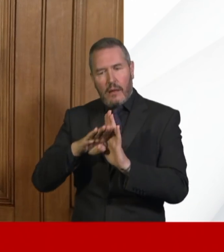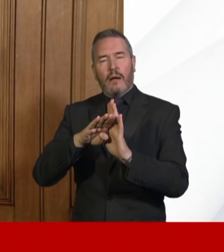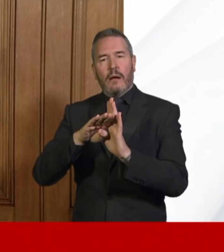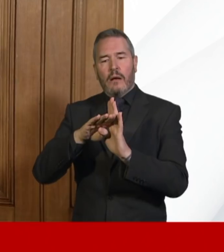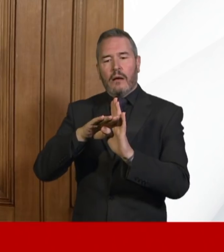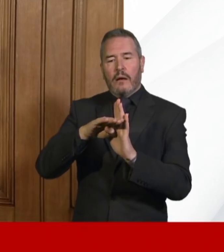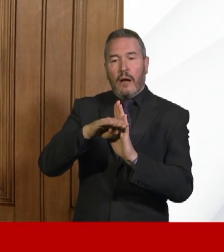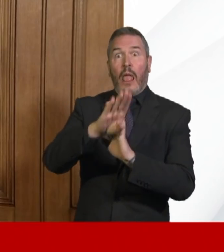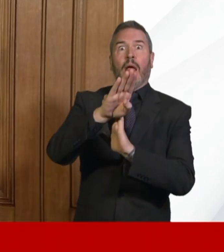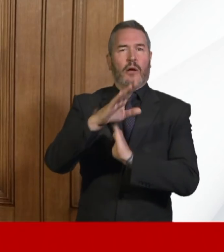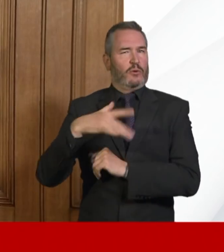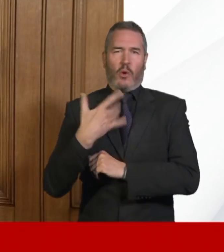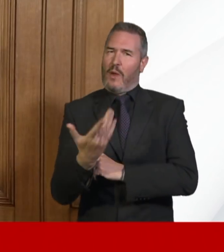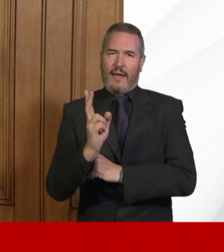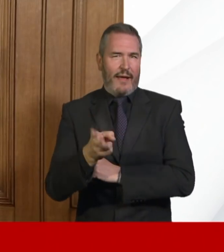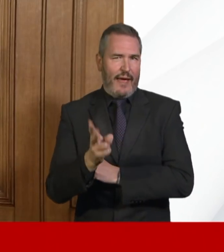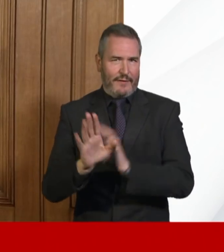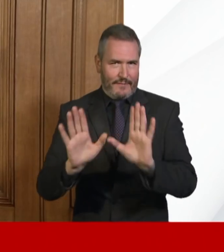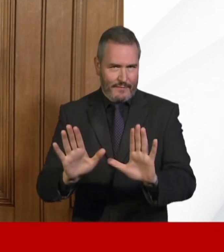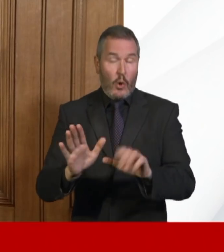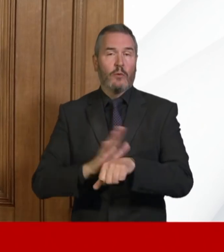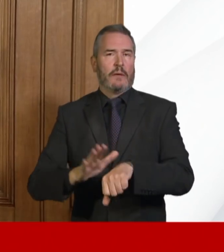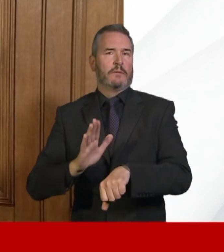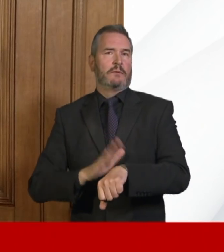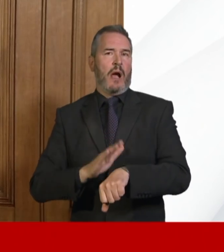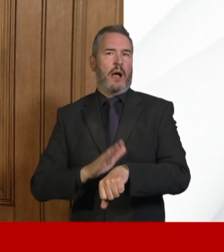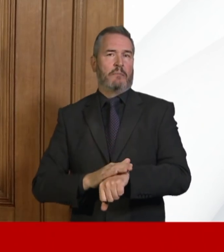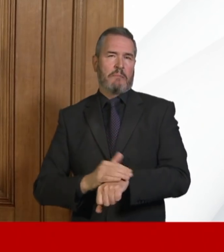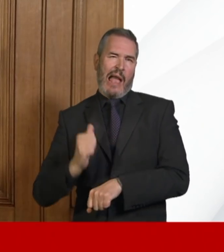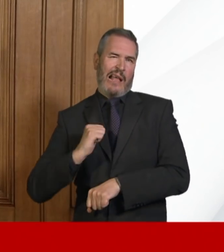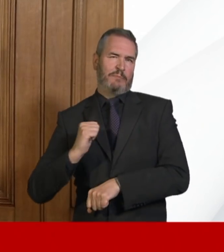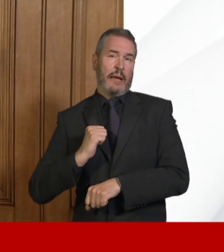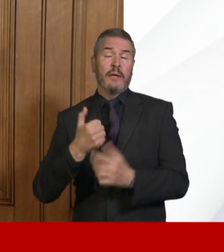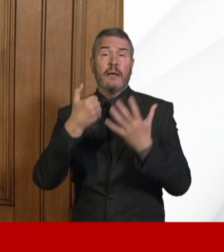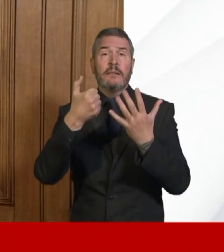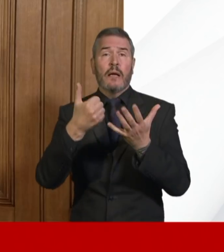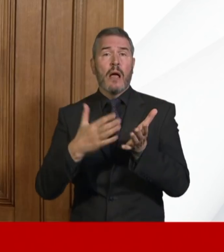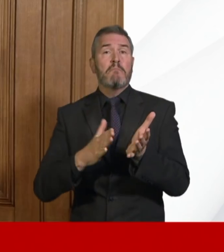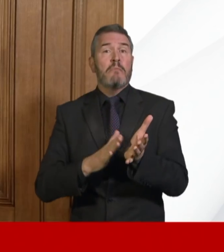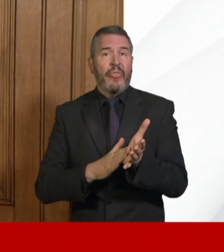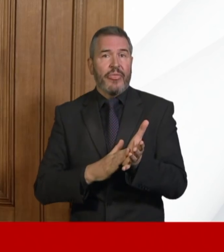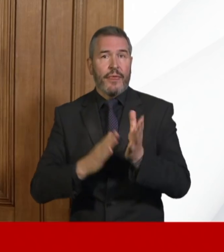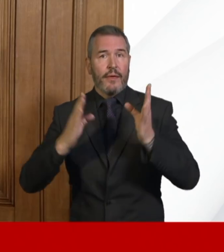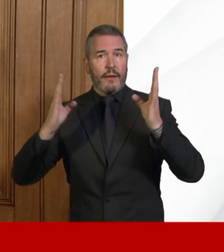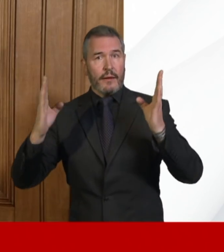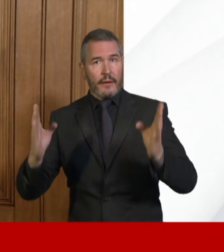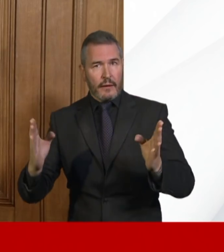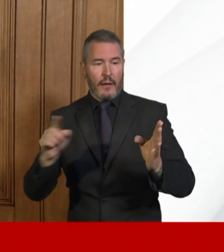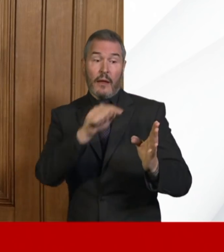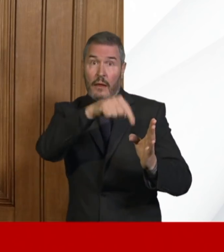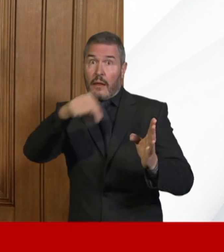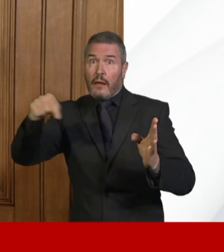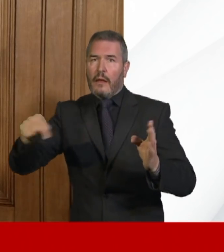see a second peak. So over time, probably over the next six months, we will have a three-week review.